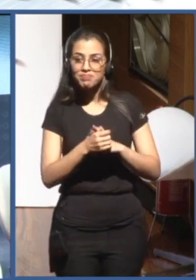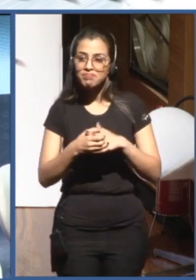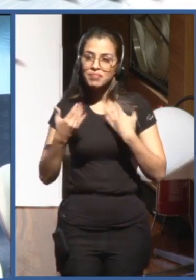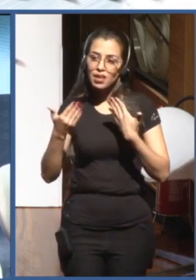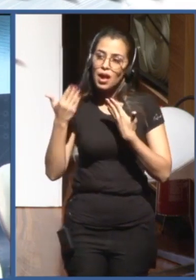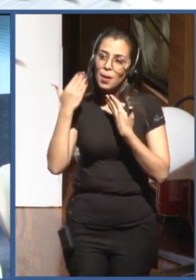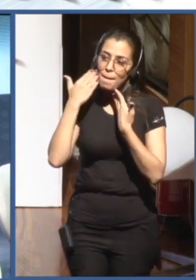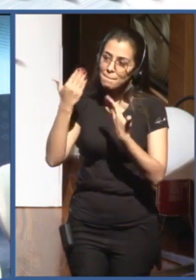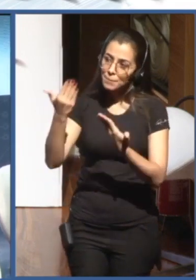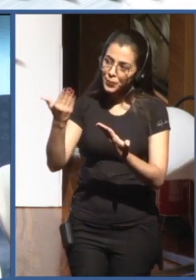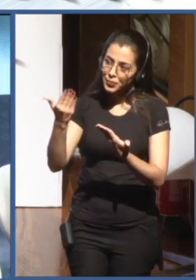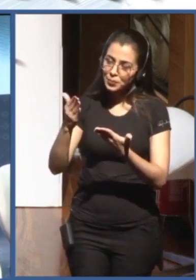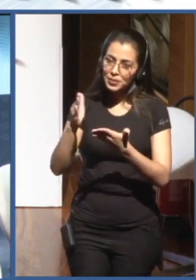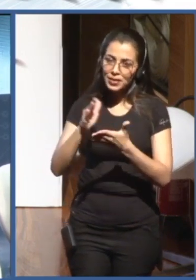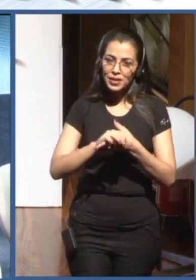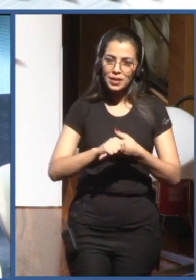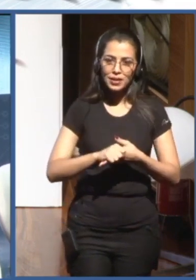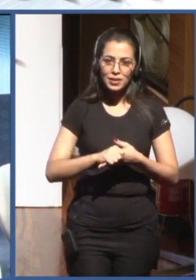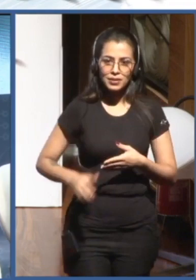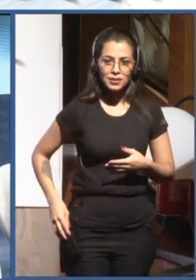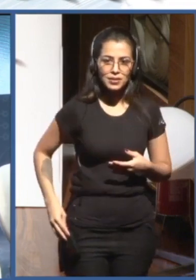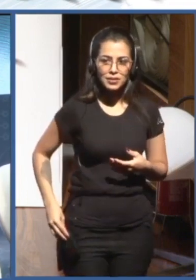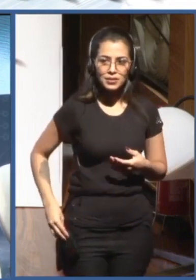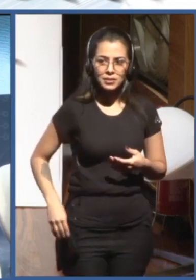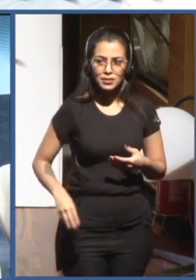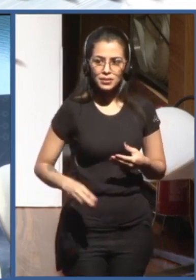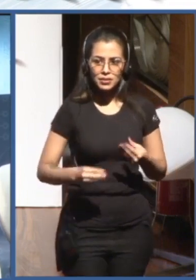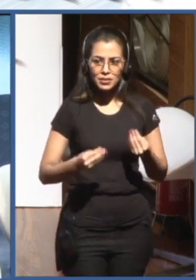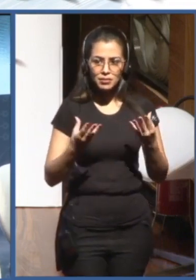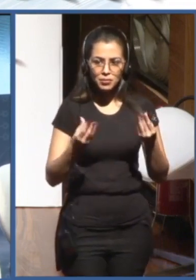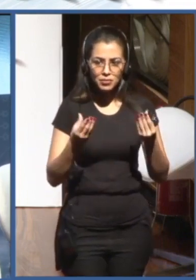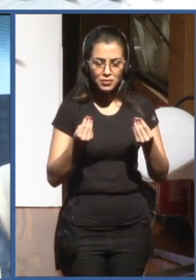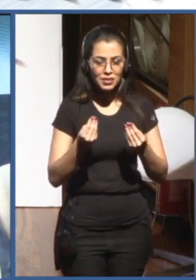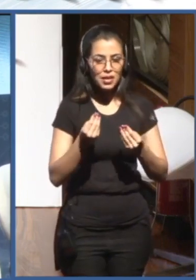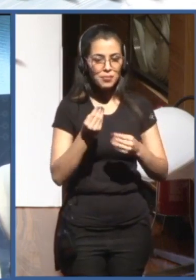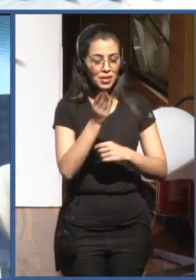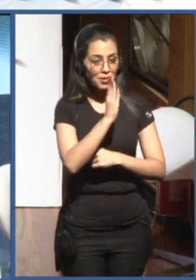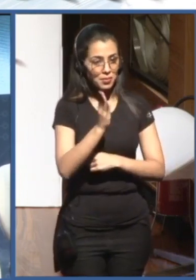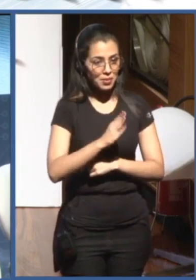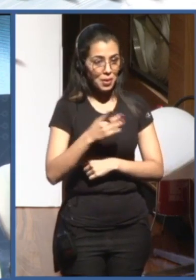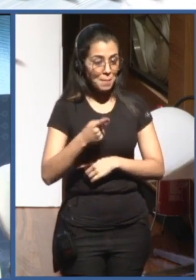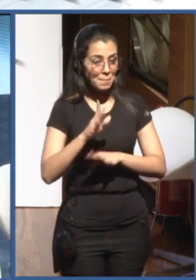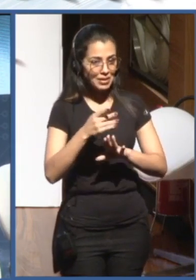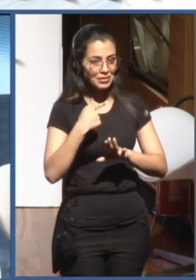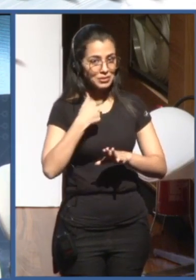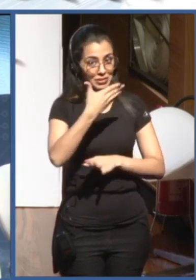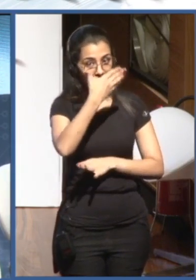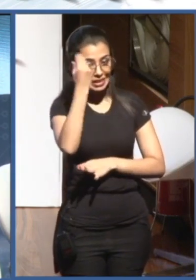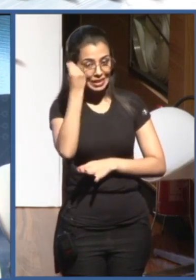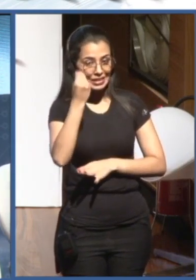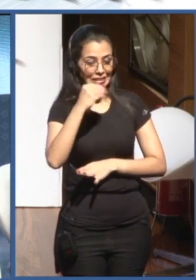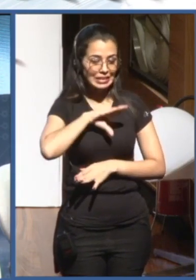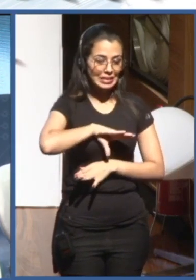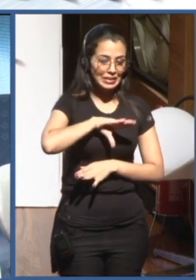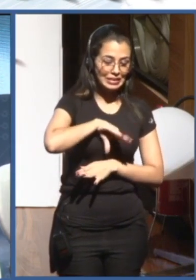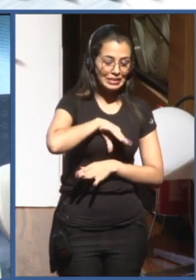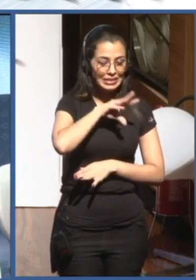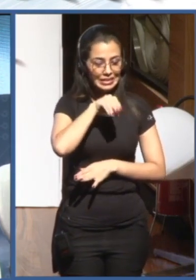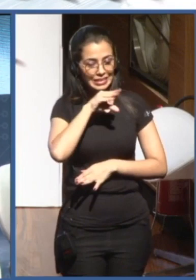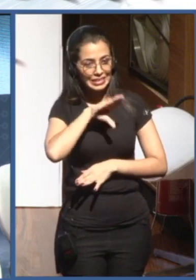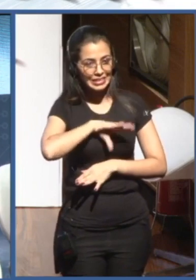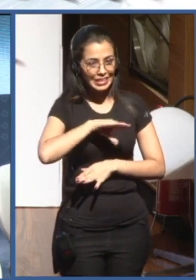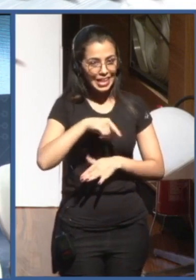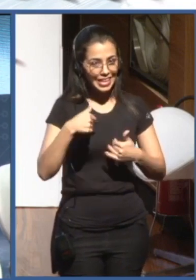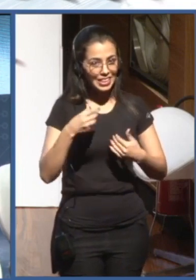for the invitation. It's been a long time since I've been in Brazil, but I forgot a little Portuguese. So I will